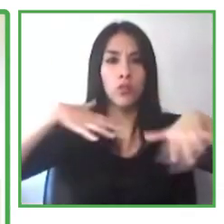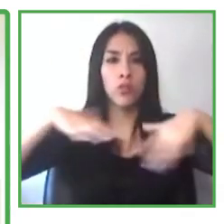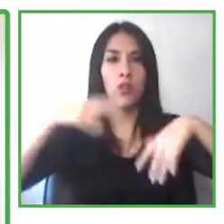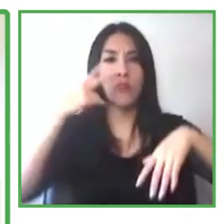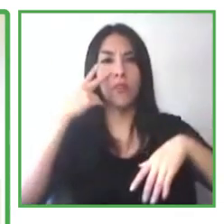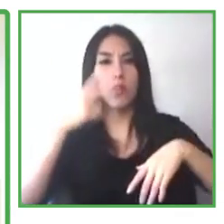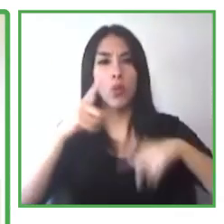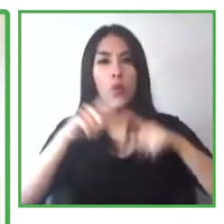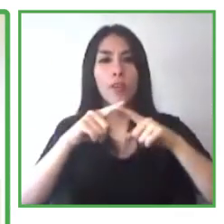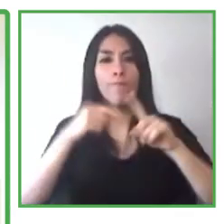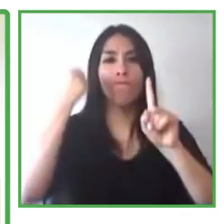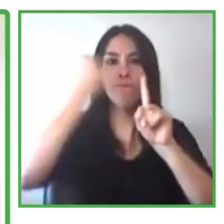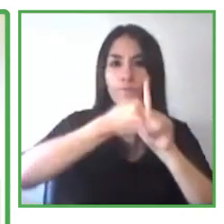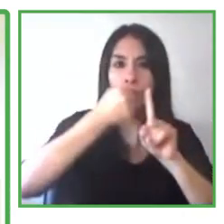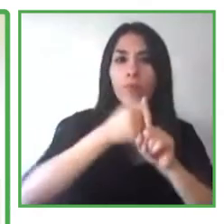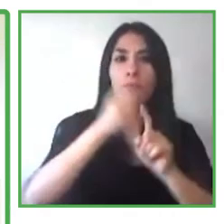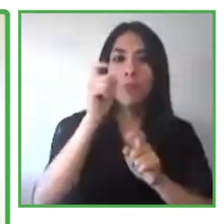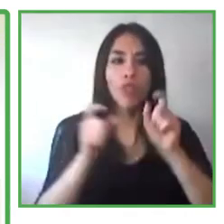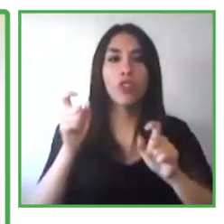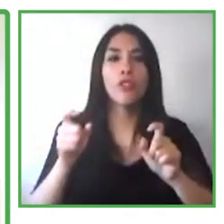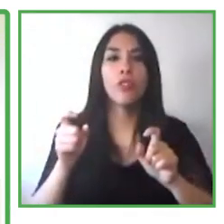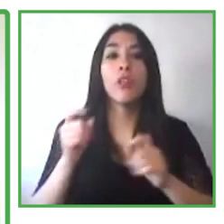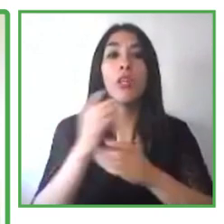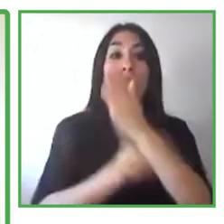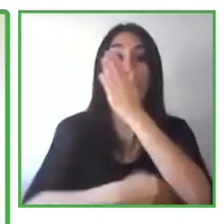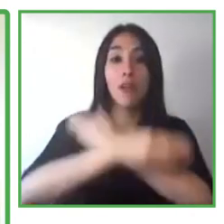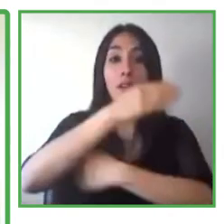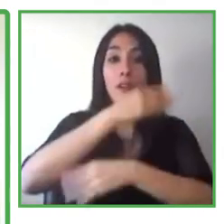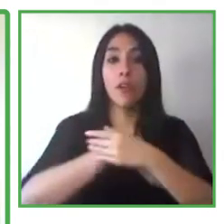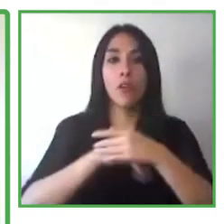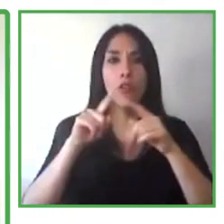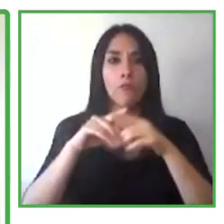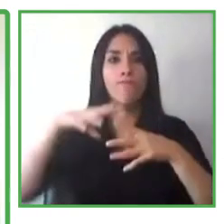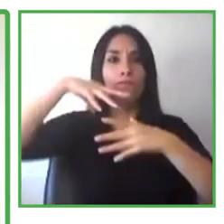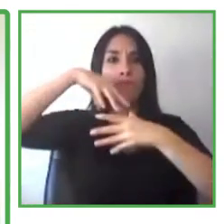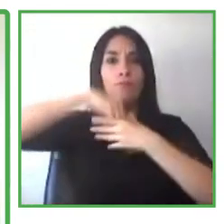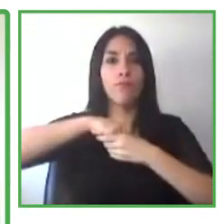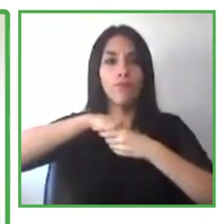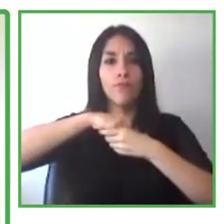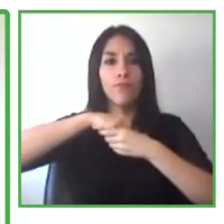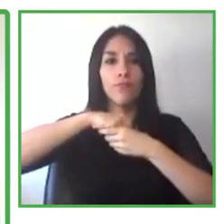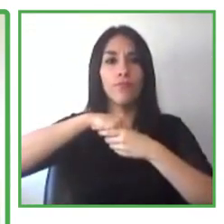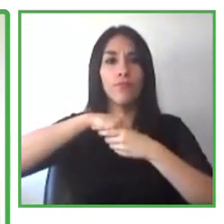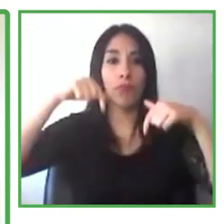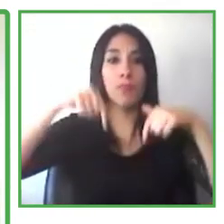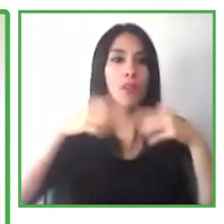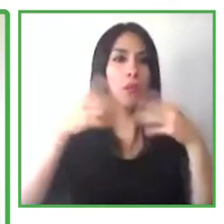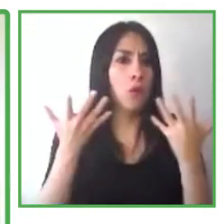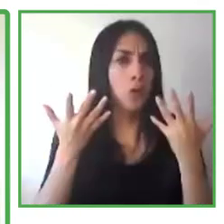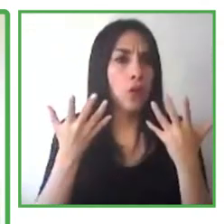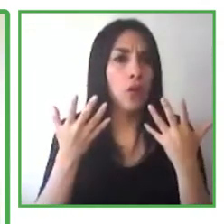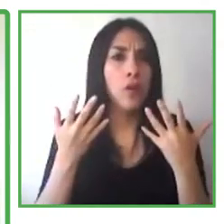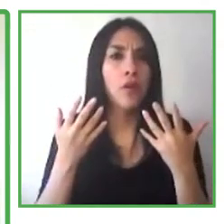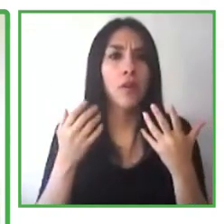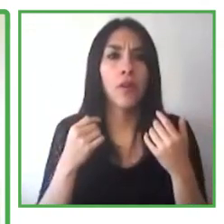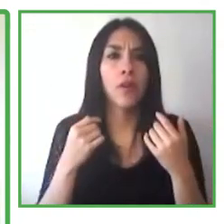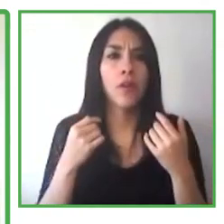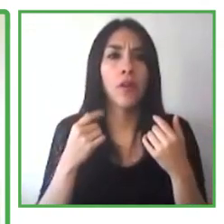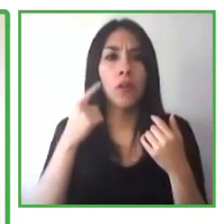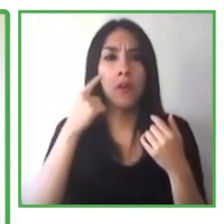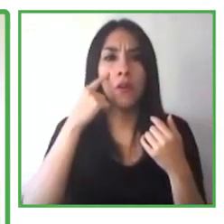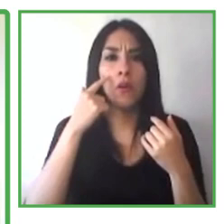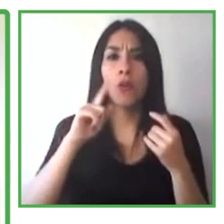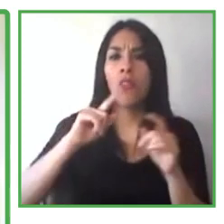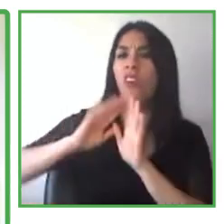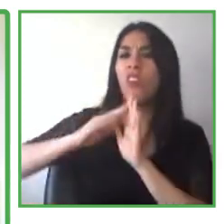built in, not an add-on. Second are programmatic efforts. Now these specifically target that talent